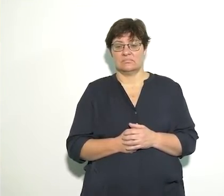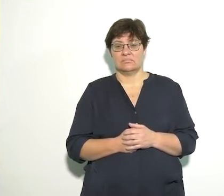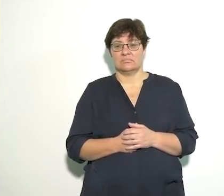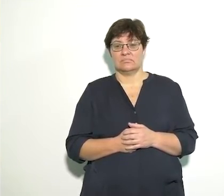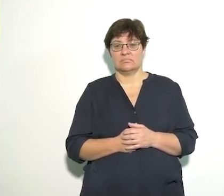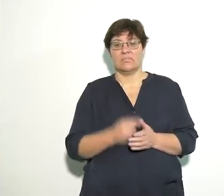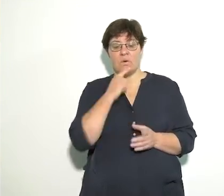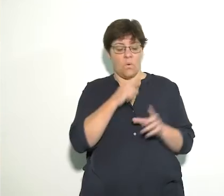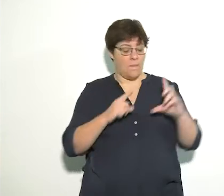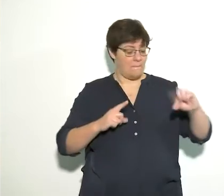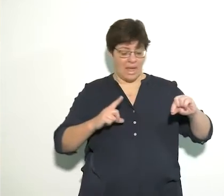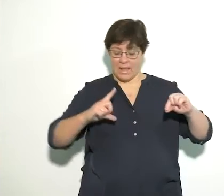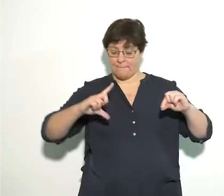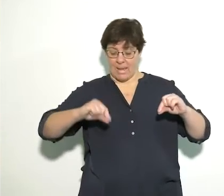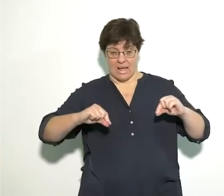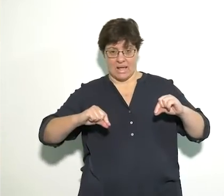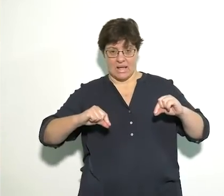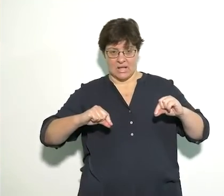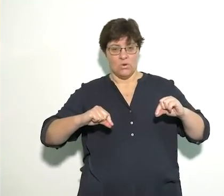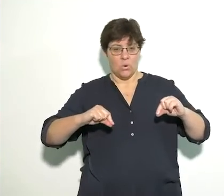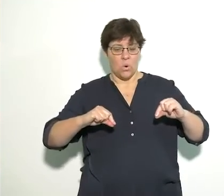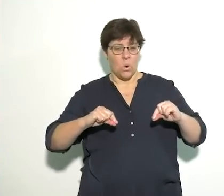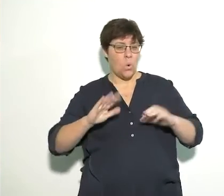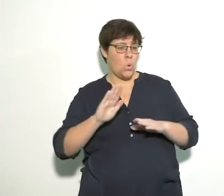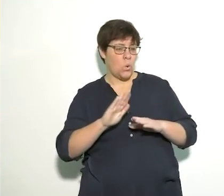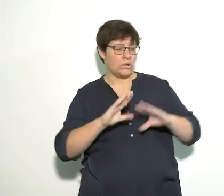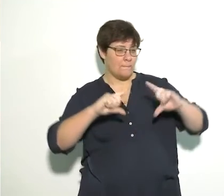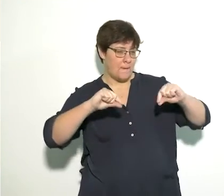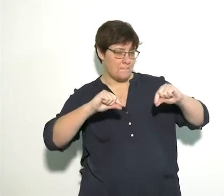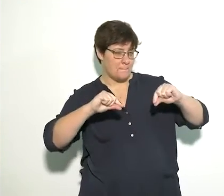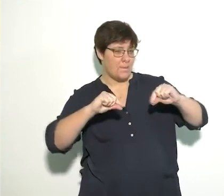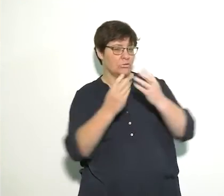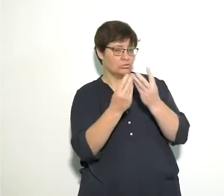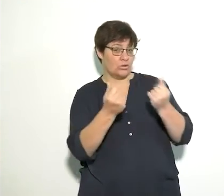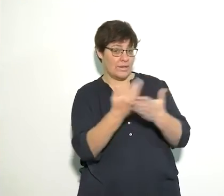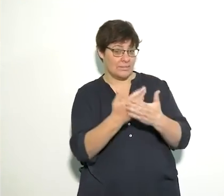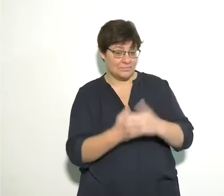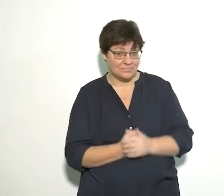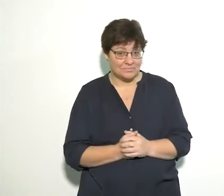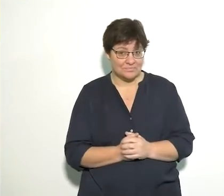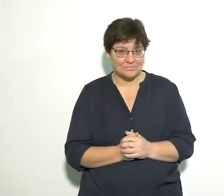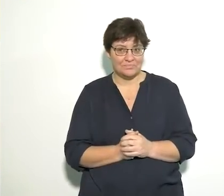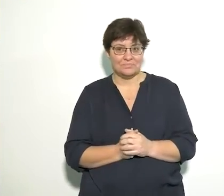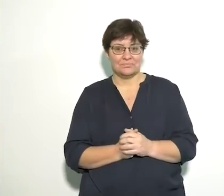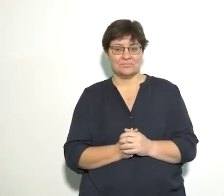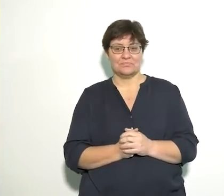use some pegs to hold it together like this.